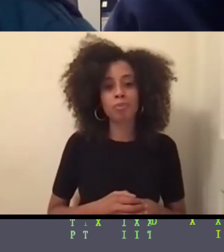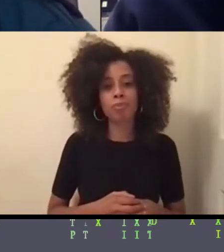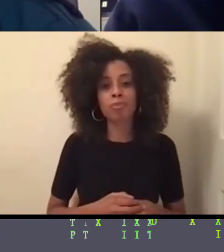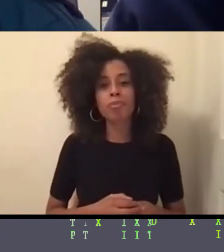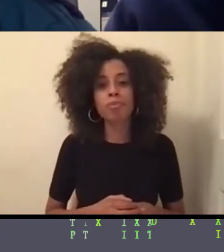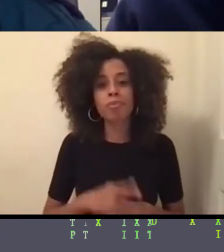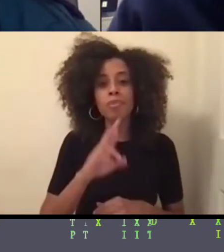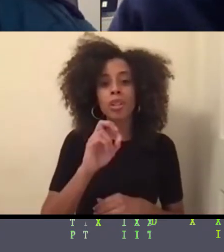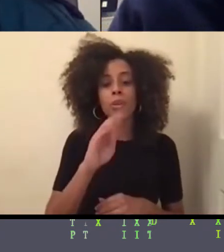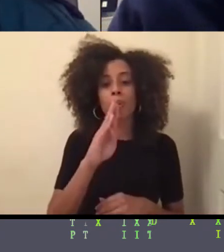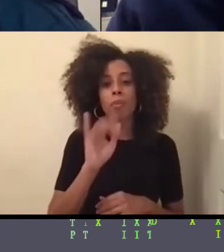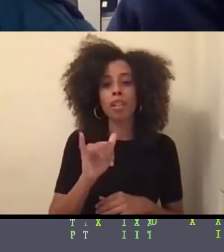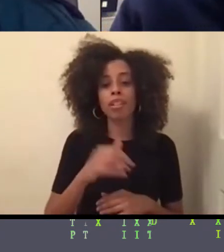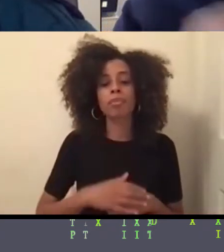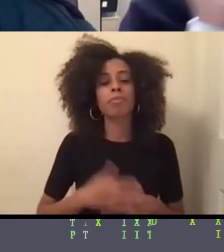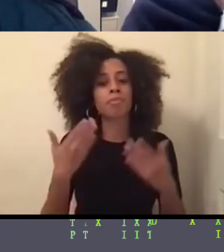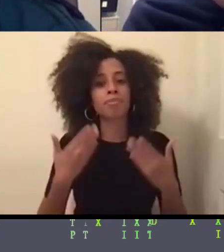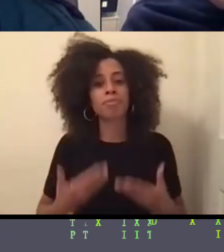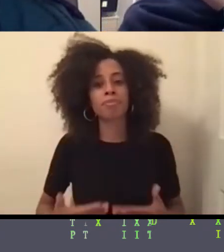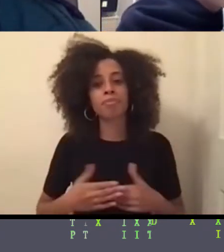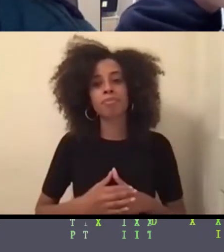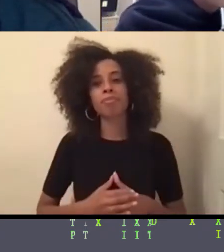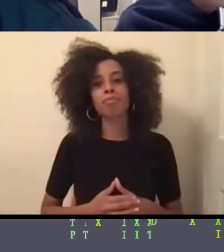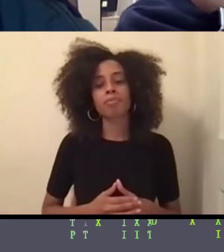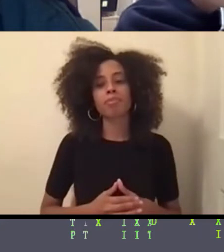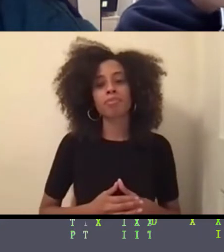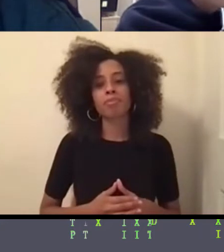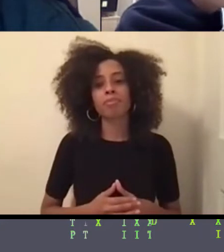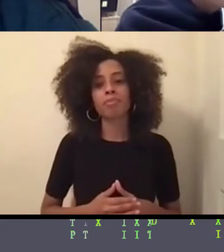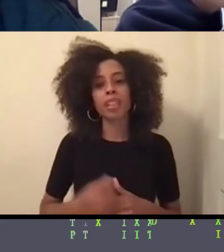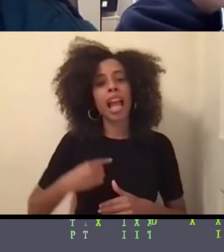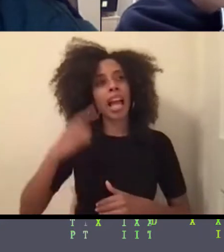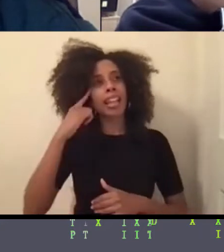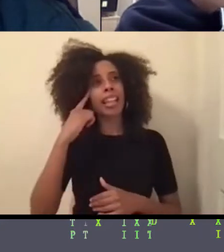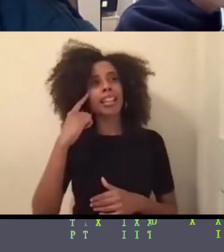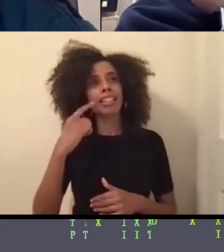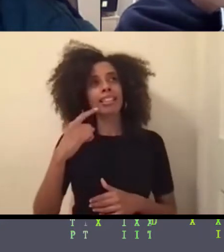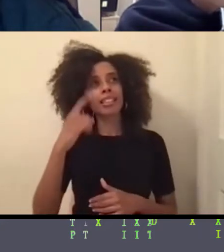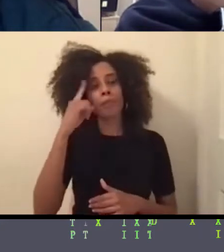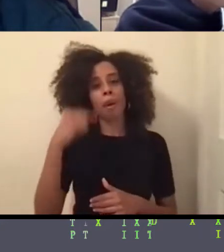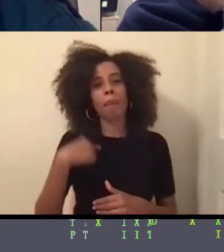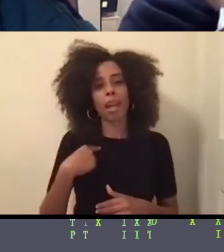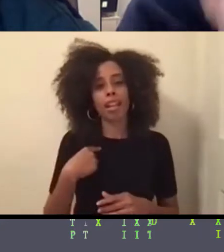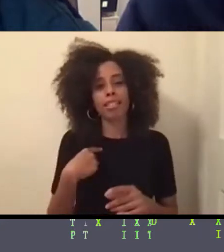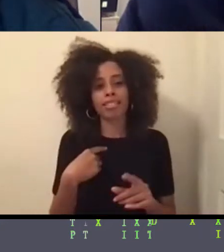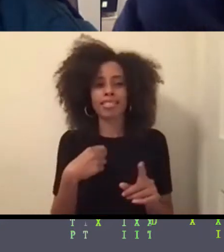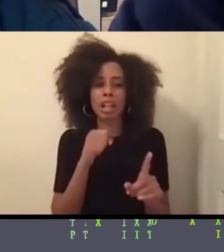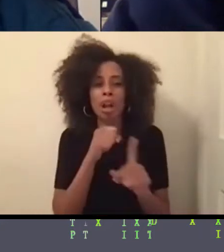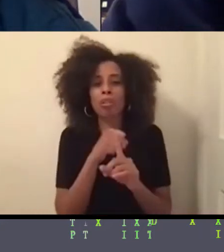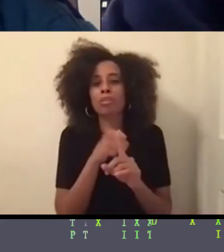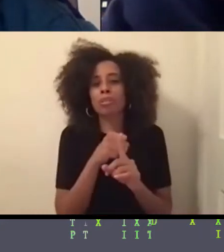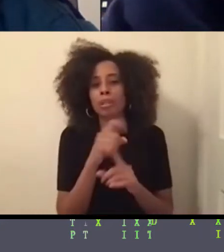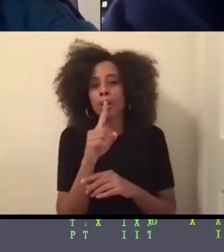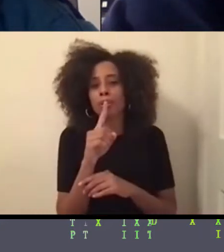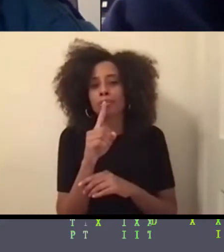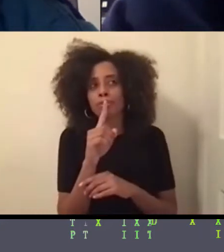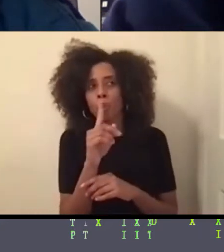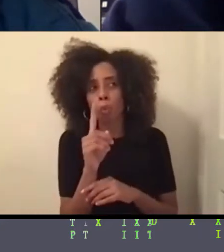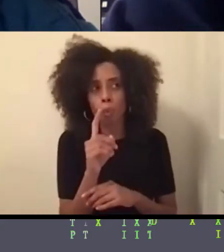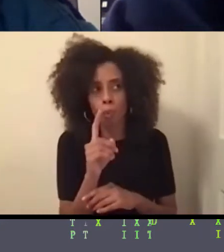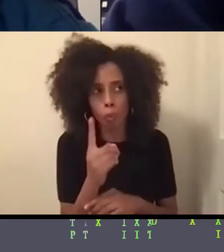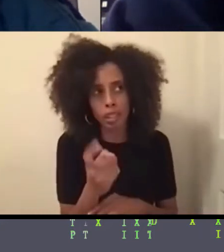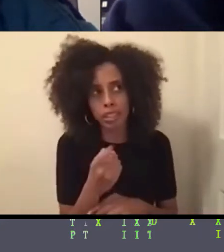So I think for me, this was like a tricky question for me to kind of chew on because